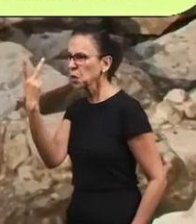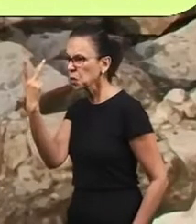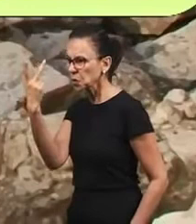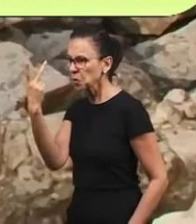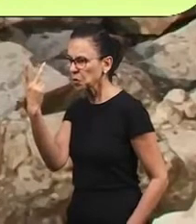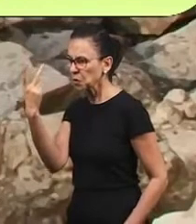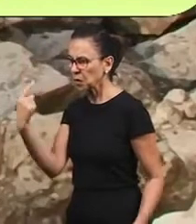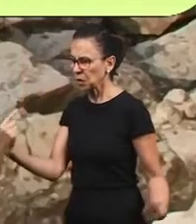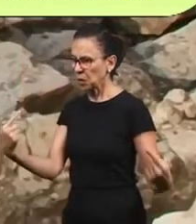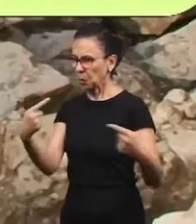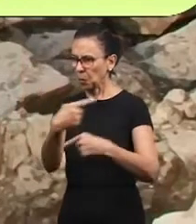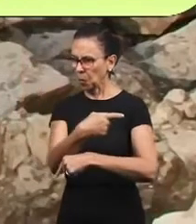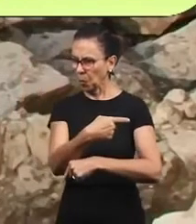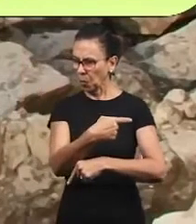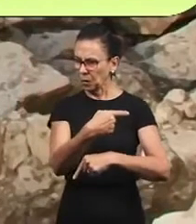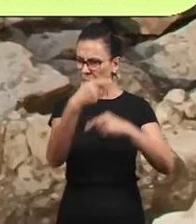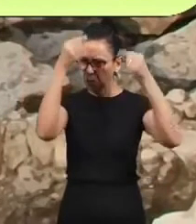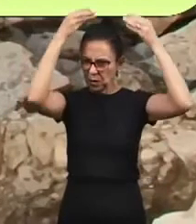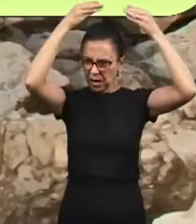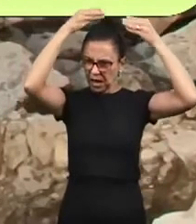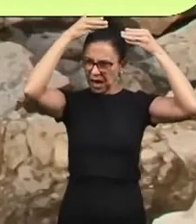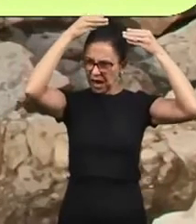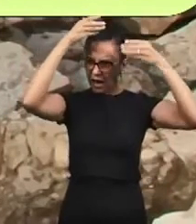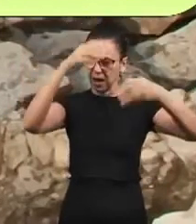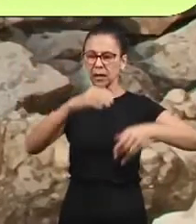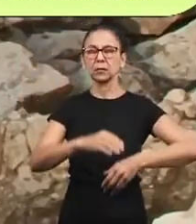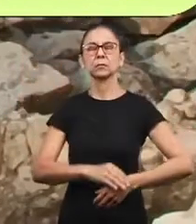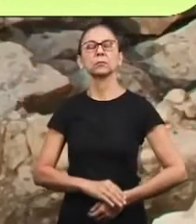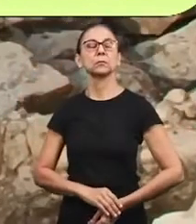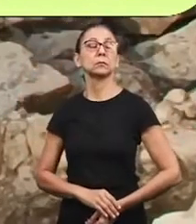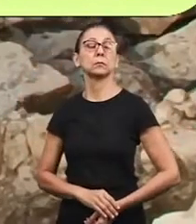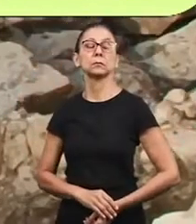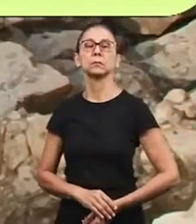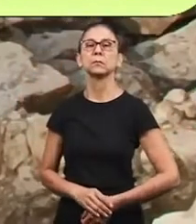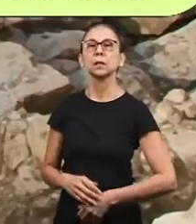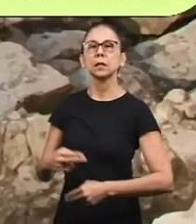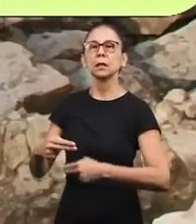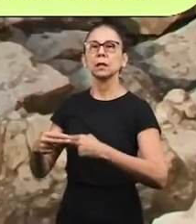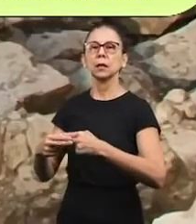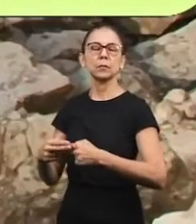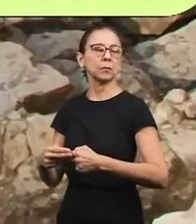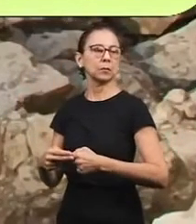but Nehemiah continued firm in his purpose